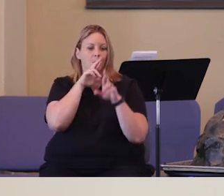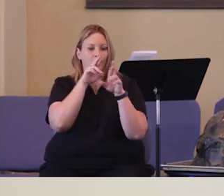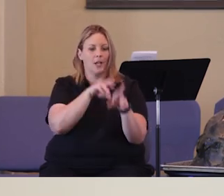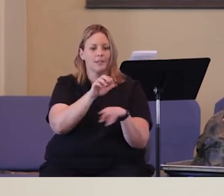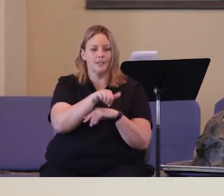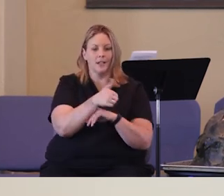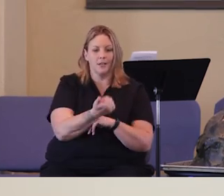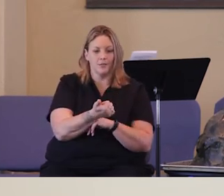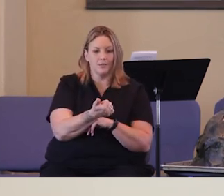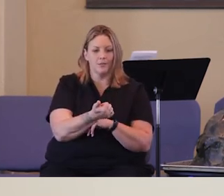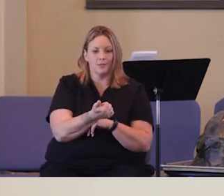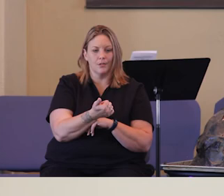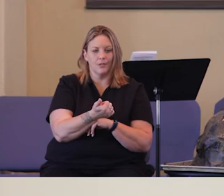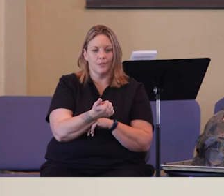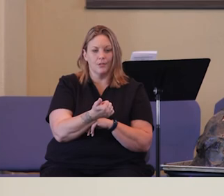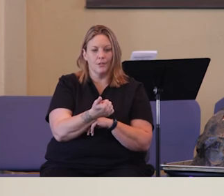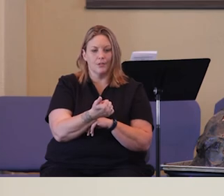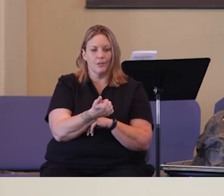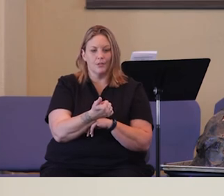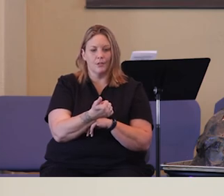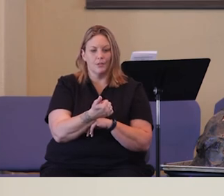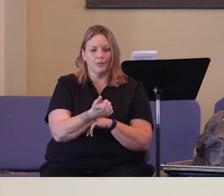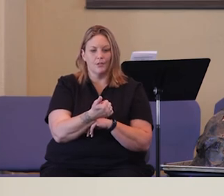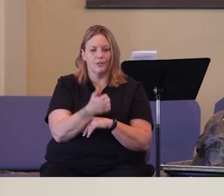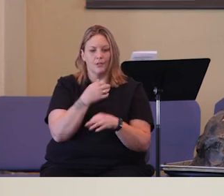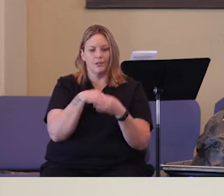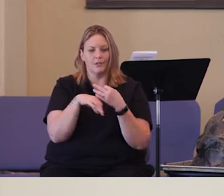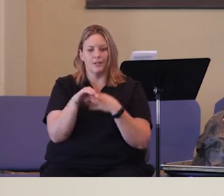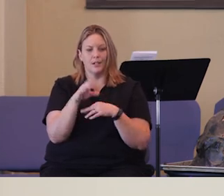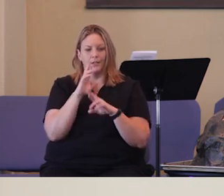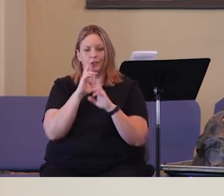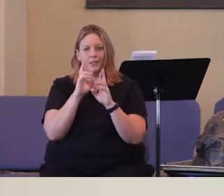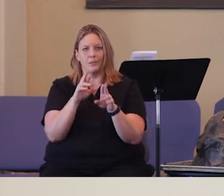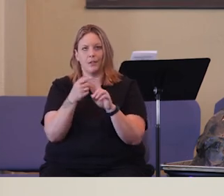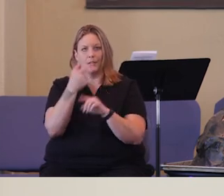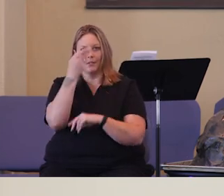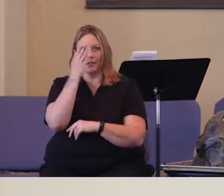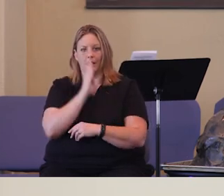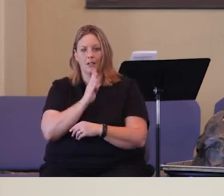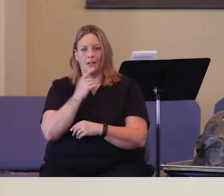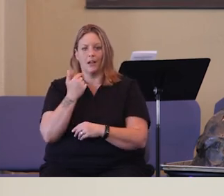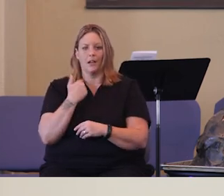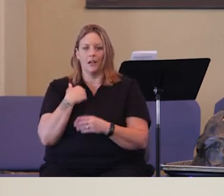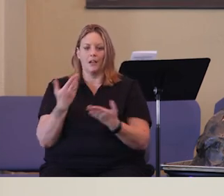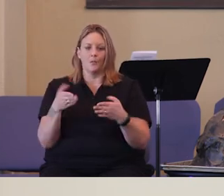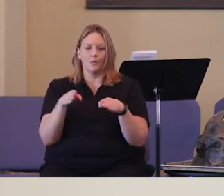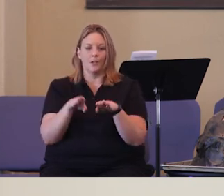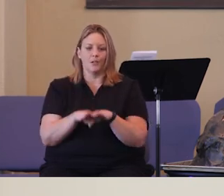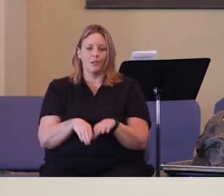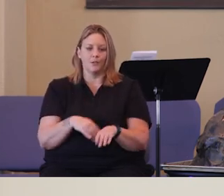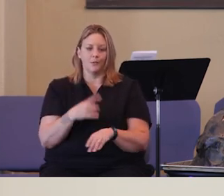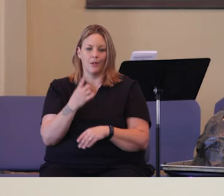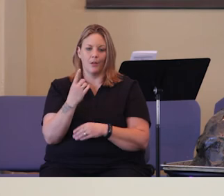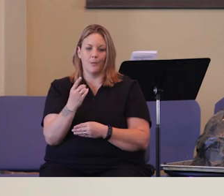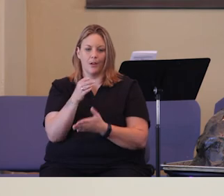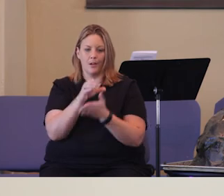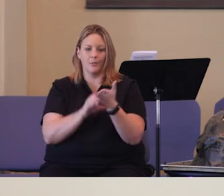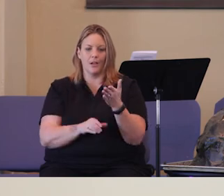and that we react to others instead of responding to God. I'm going to close with one passage, Romans chapter 12.